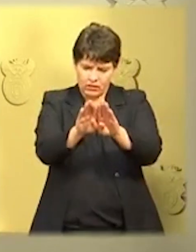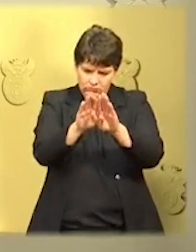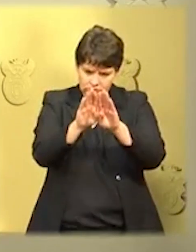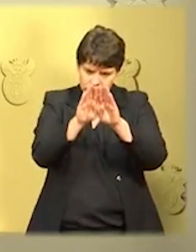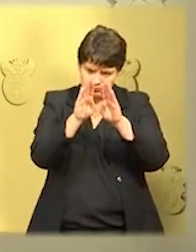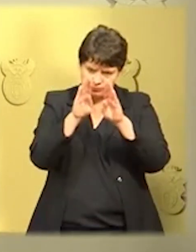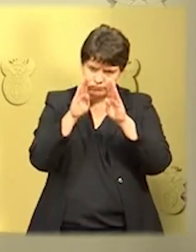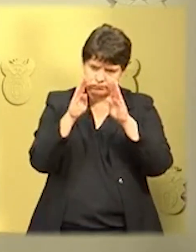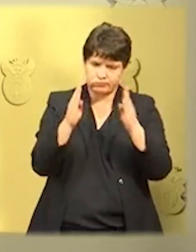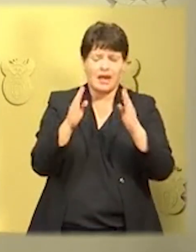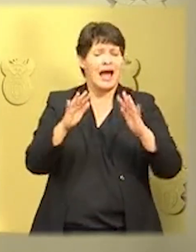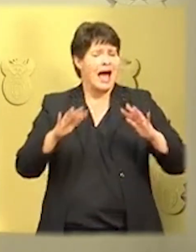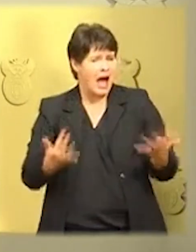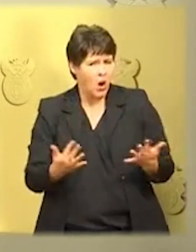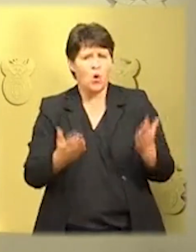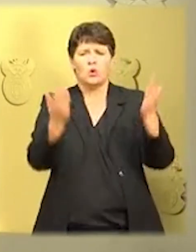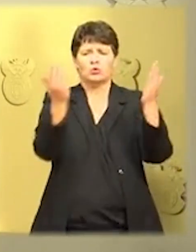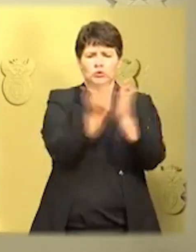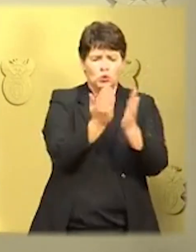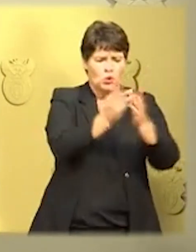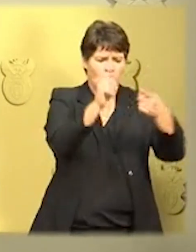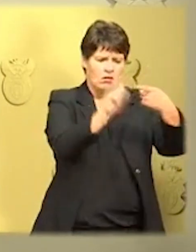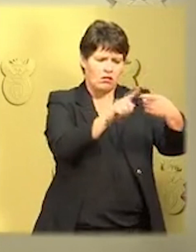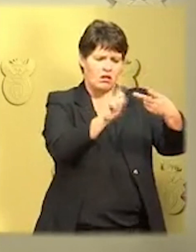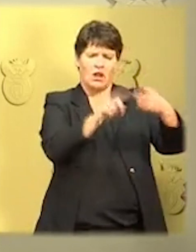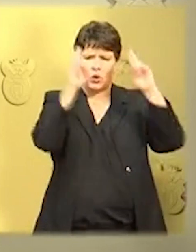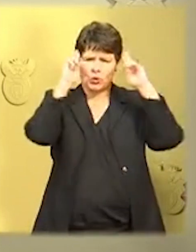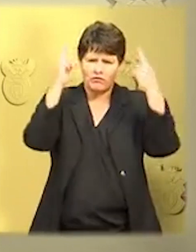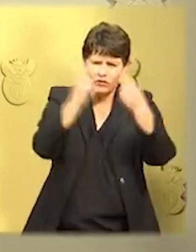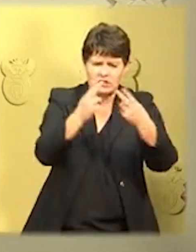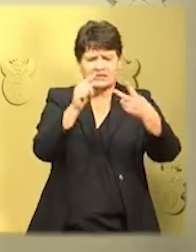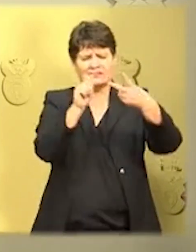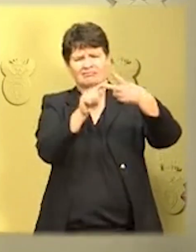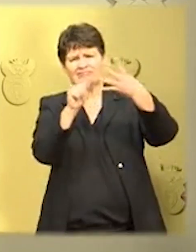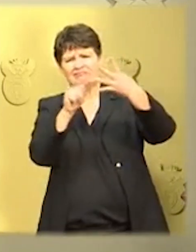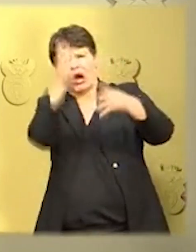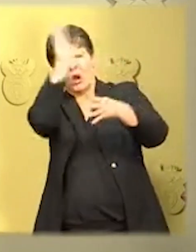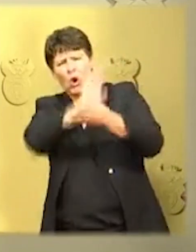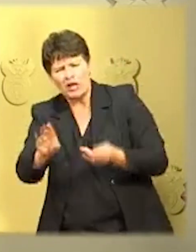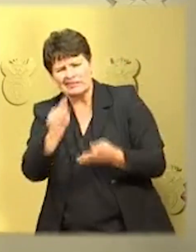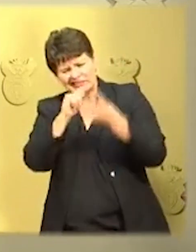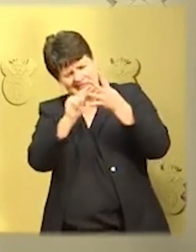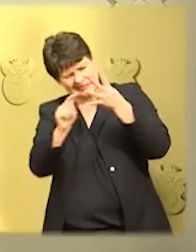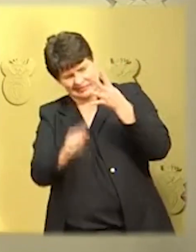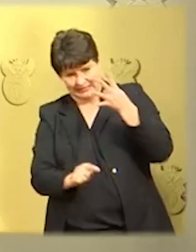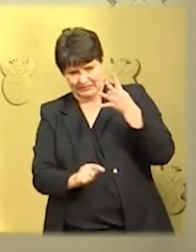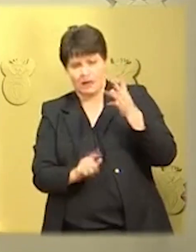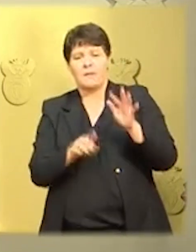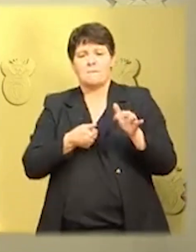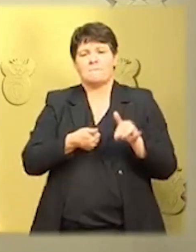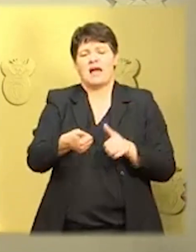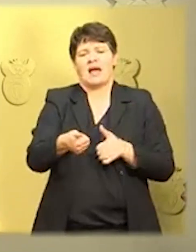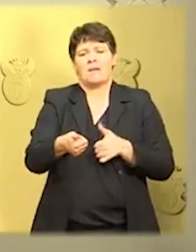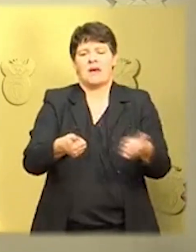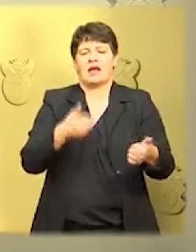schools and other educational institutions. As we gradually ease the restrictions,